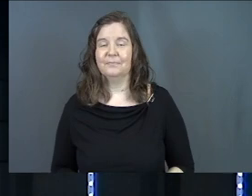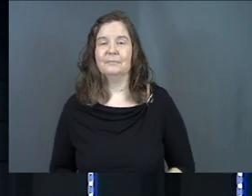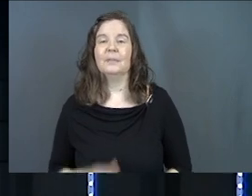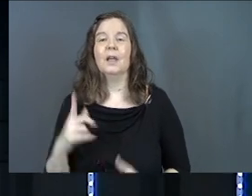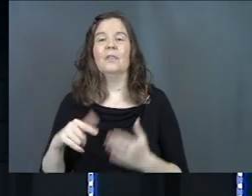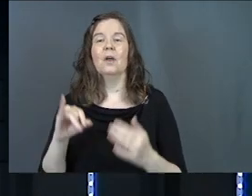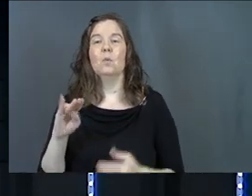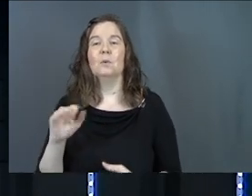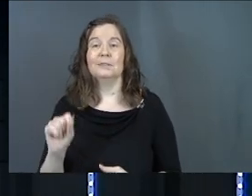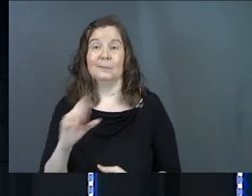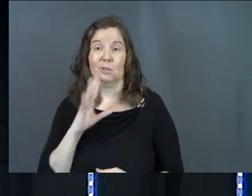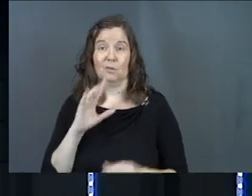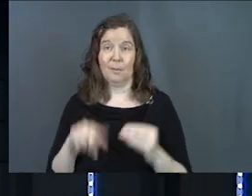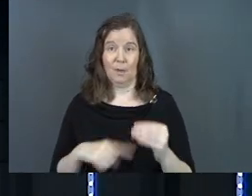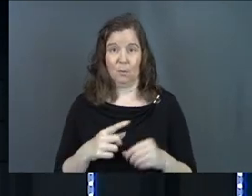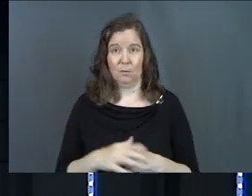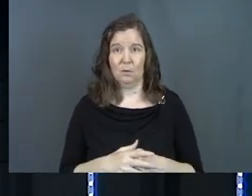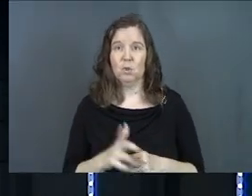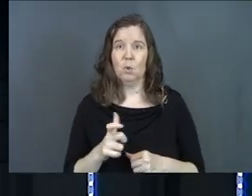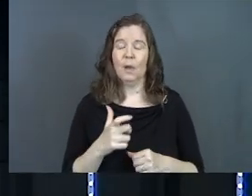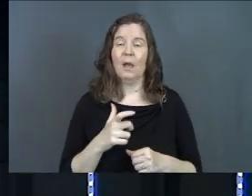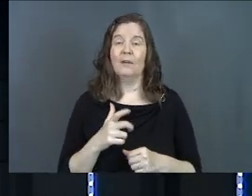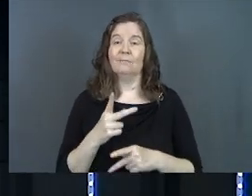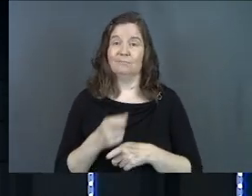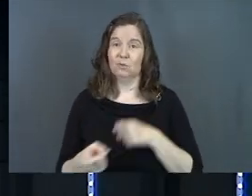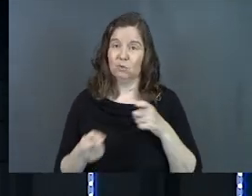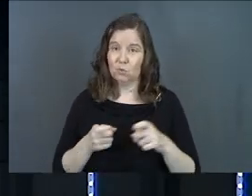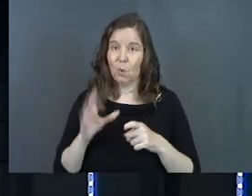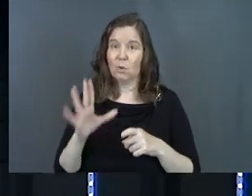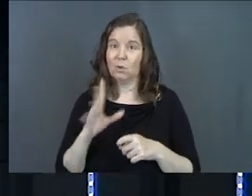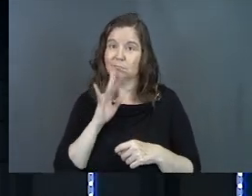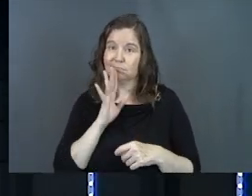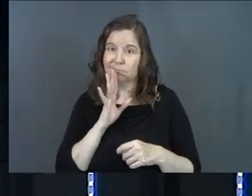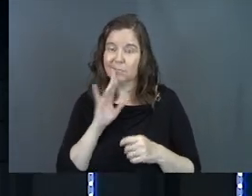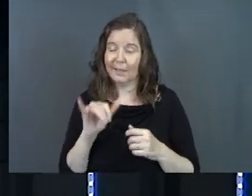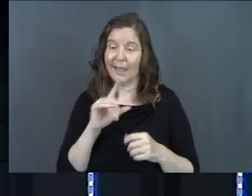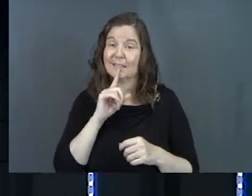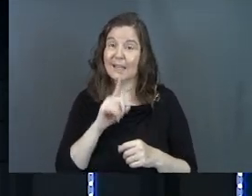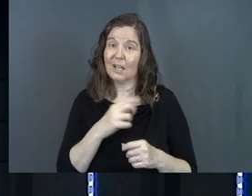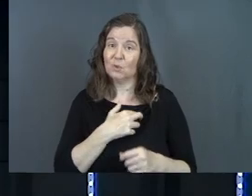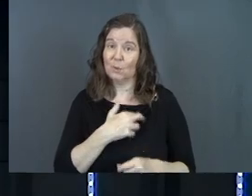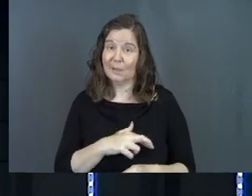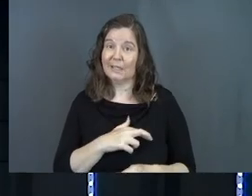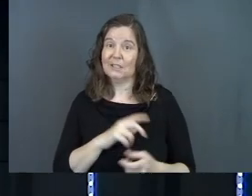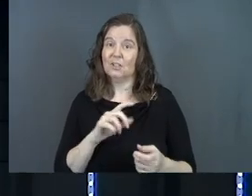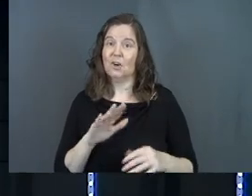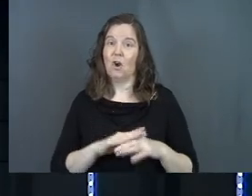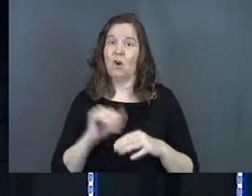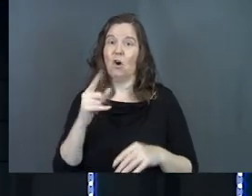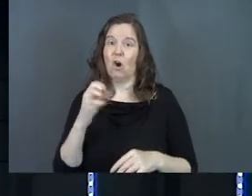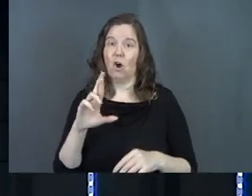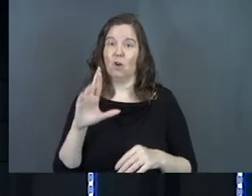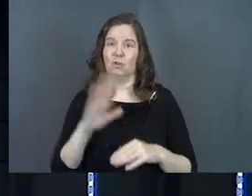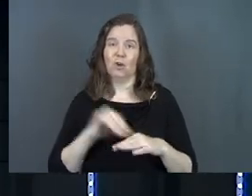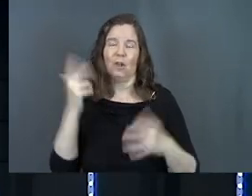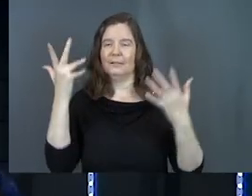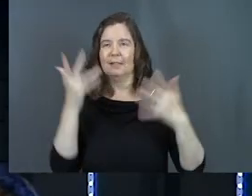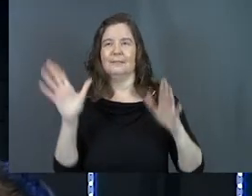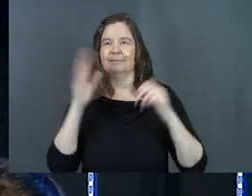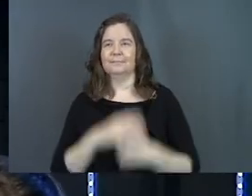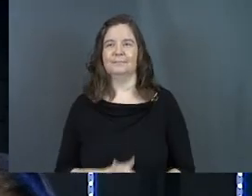And that's what James is going after. You got to tame your tongue. That's actual religion. Altar call. Done.